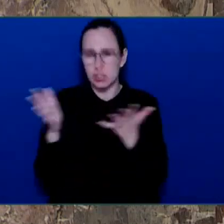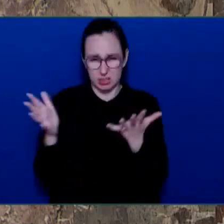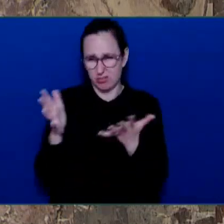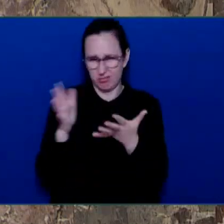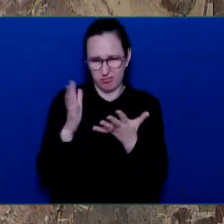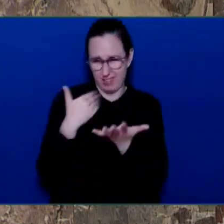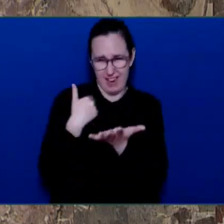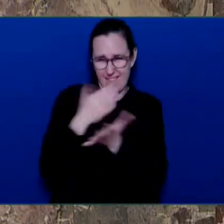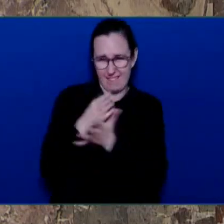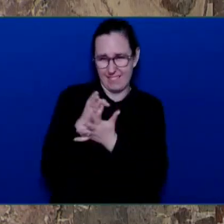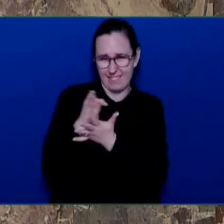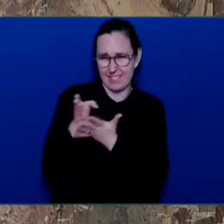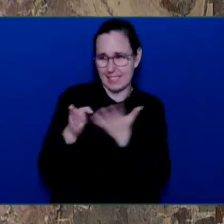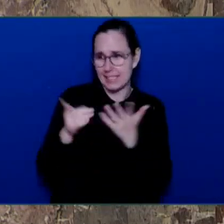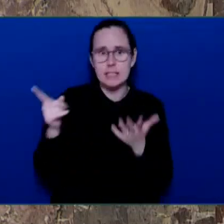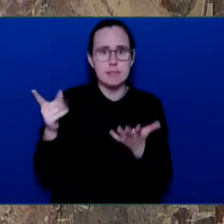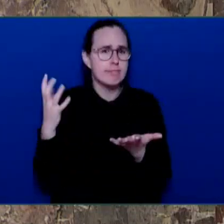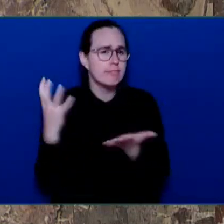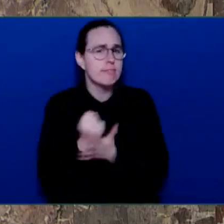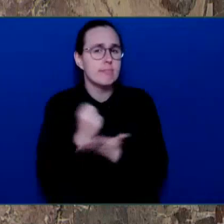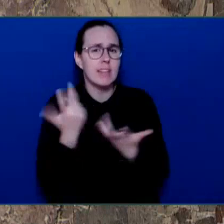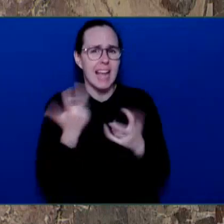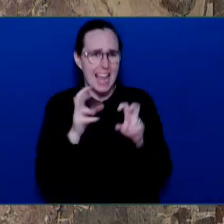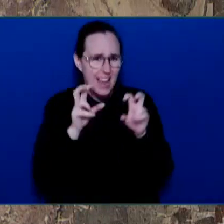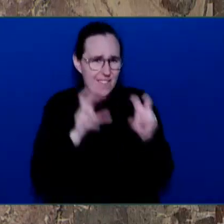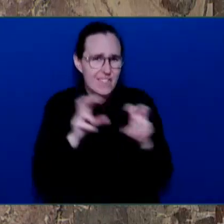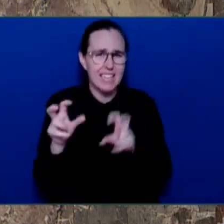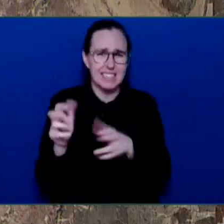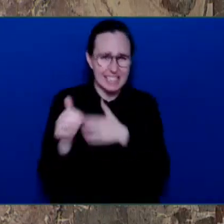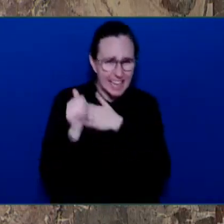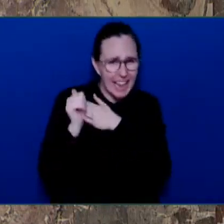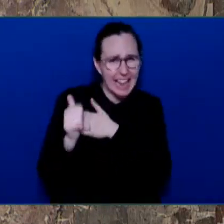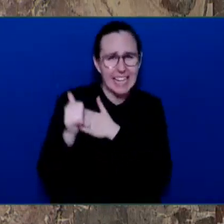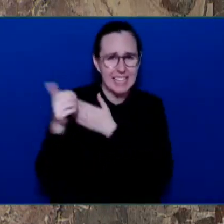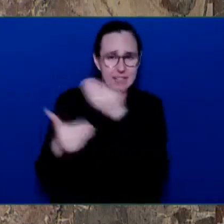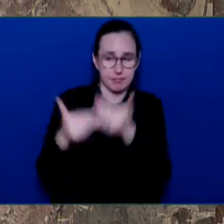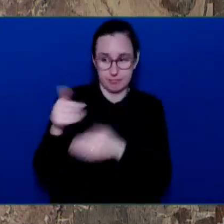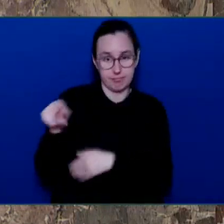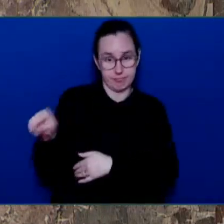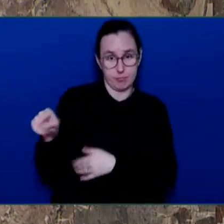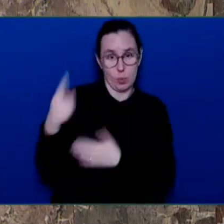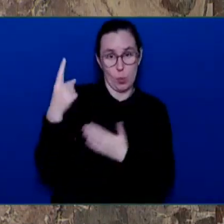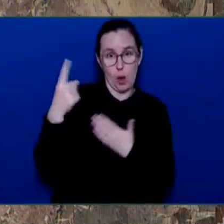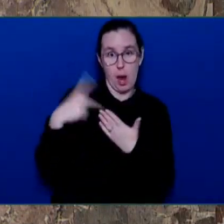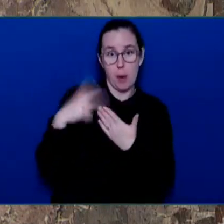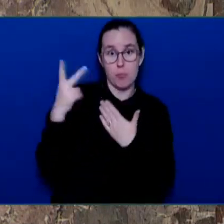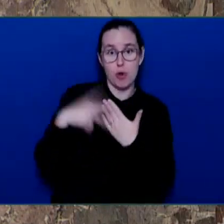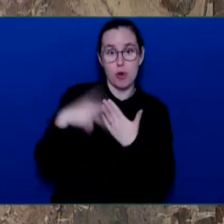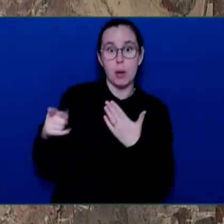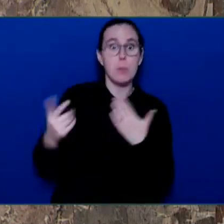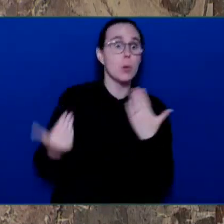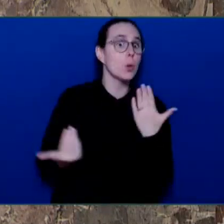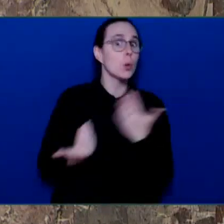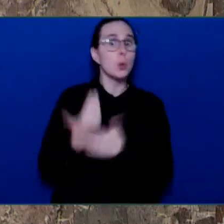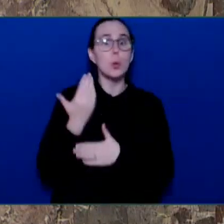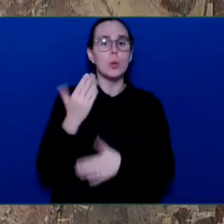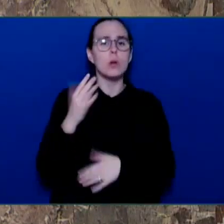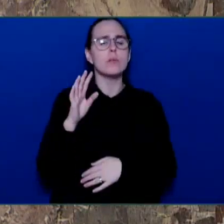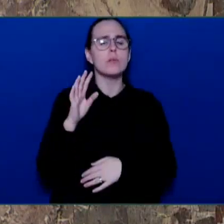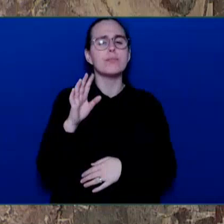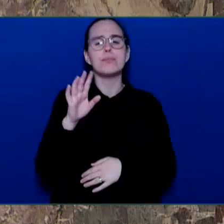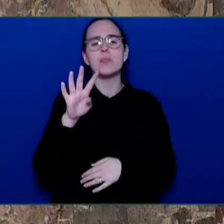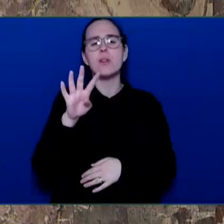E1 Mali, 450 permanent jobs, over $1 billion invested. But here are the facts that the members opposite